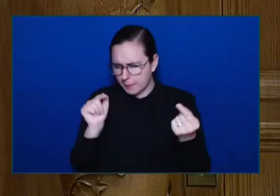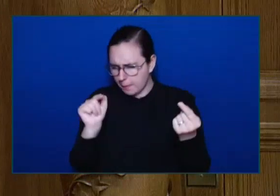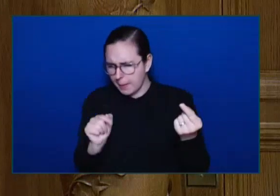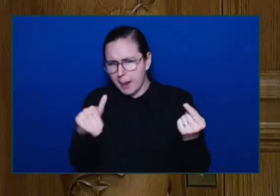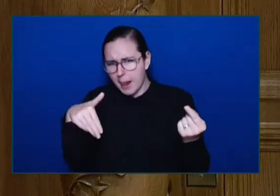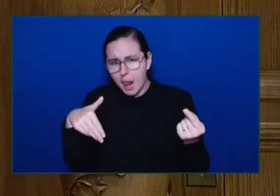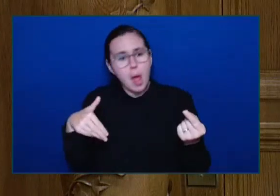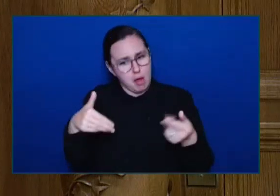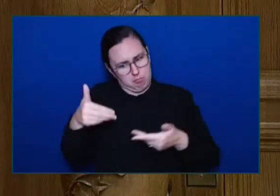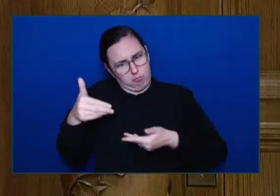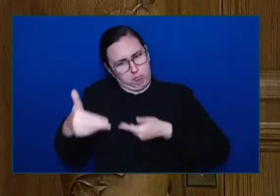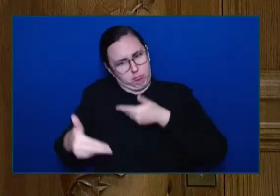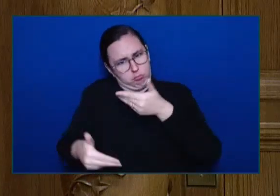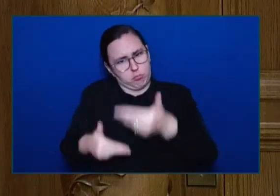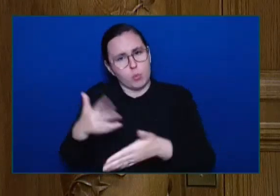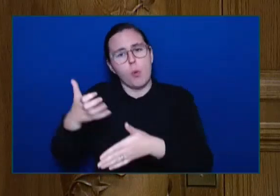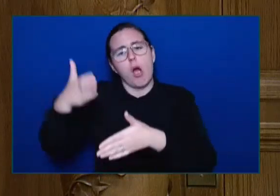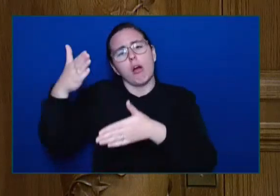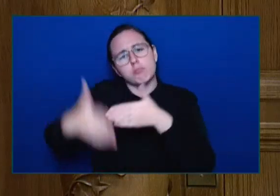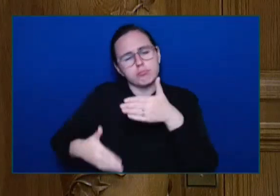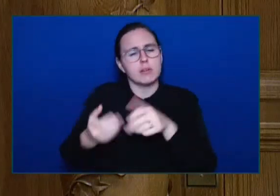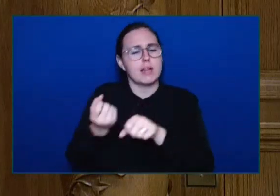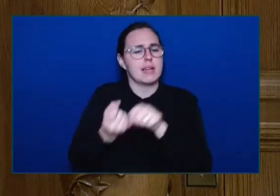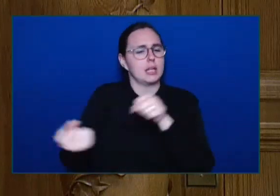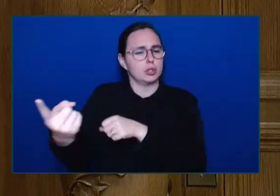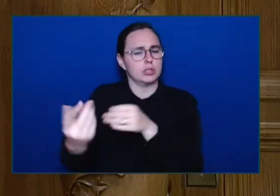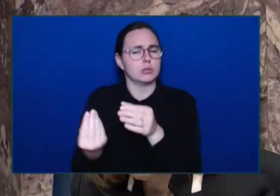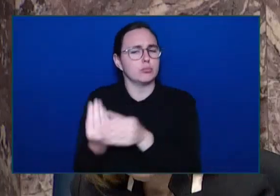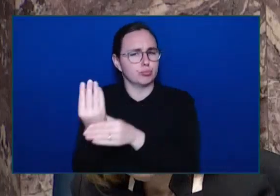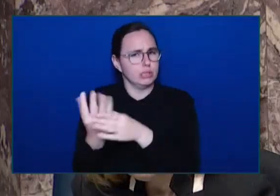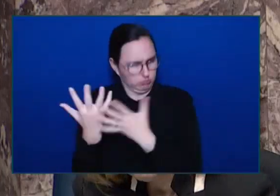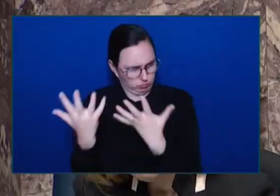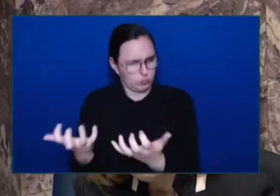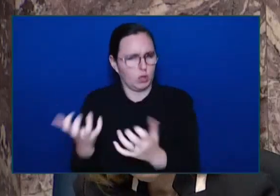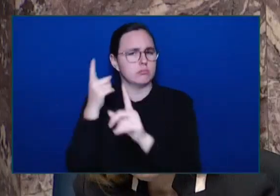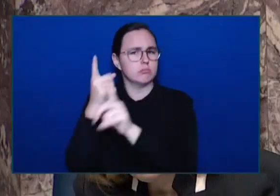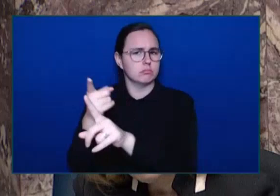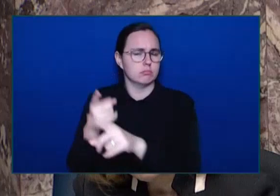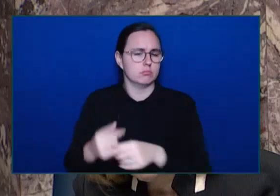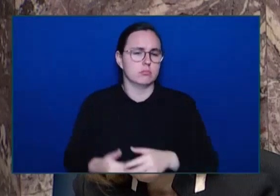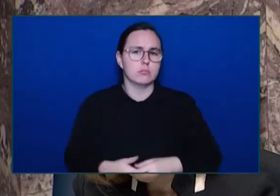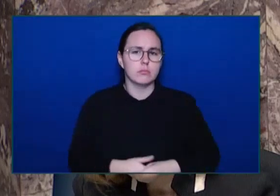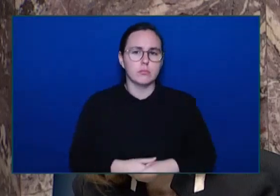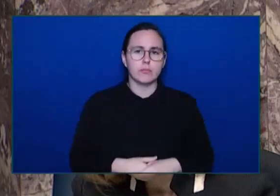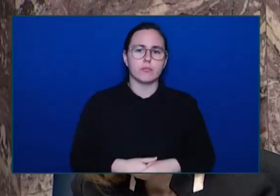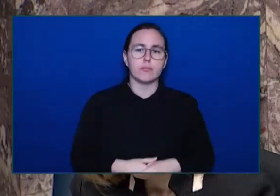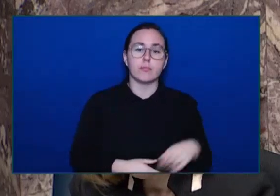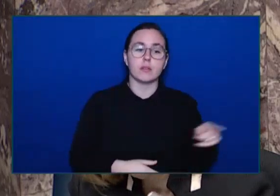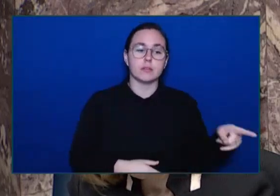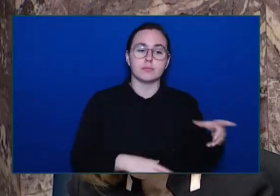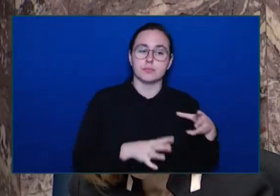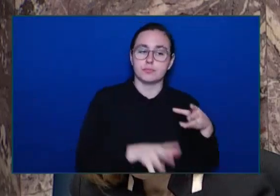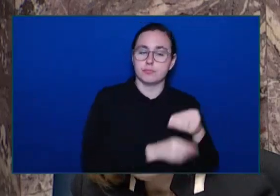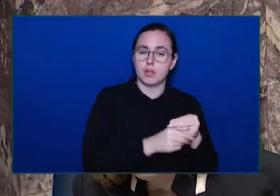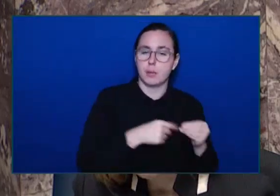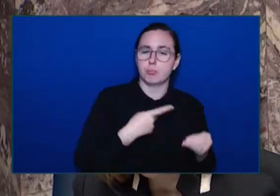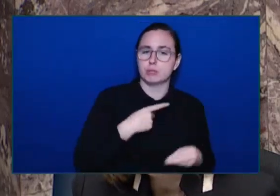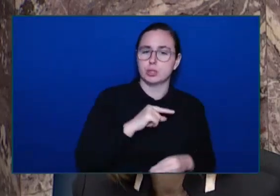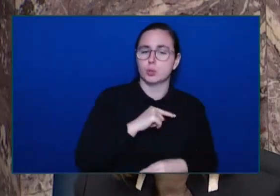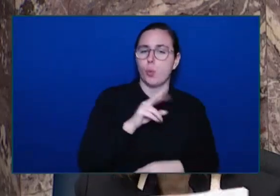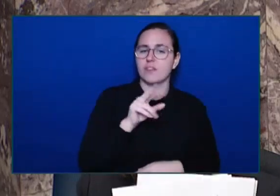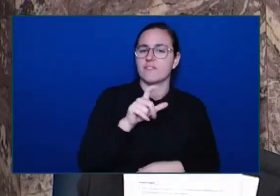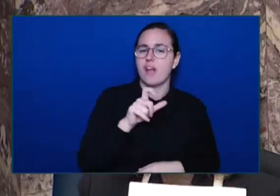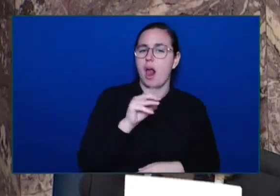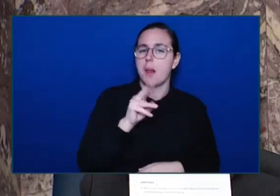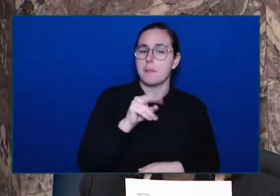Prince George Wilmot Supplemental Well, no one believes that About the Premier Let's be clear